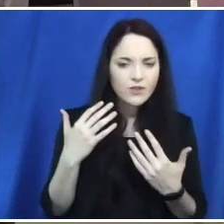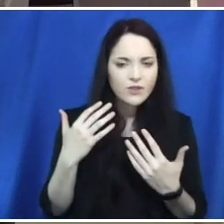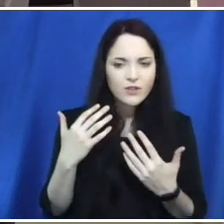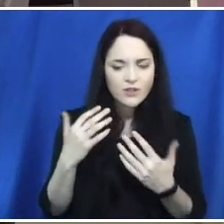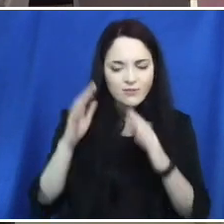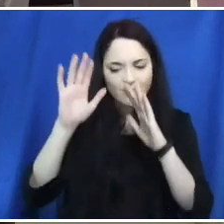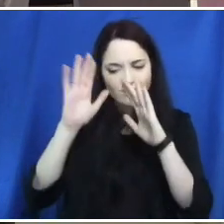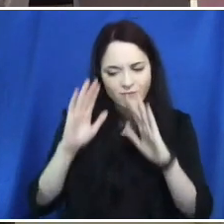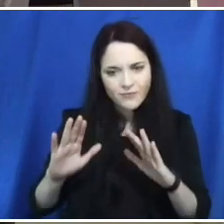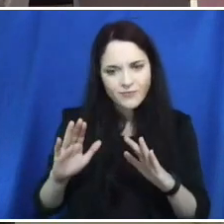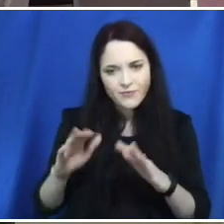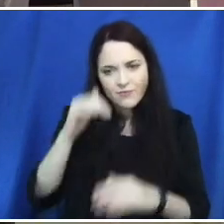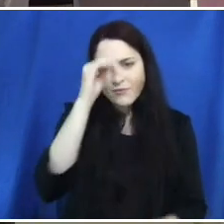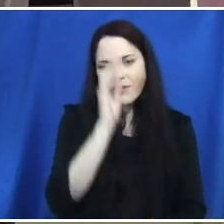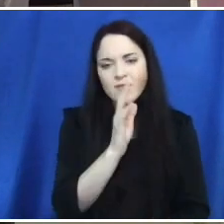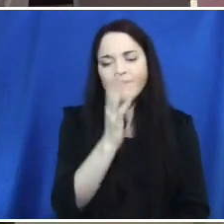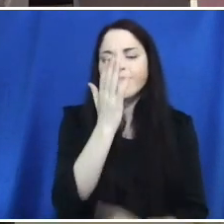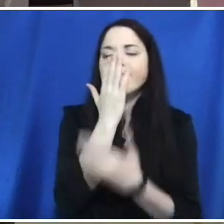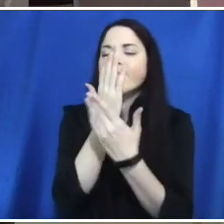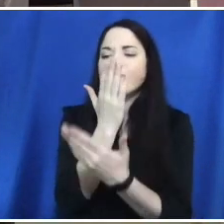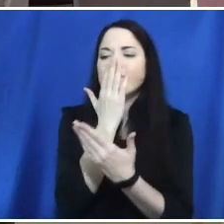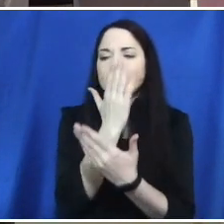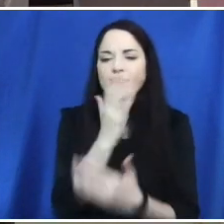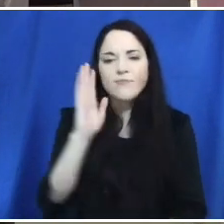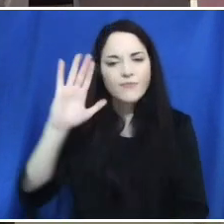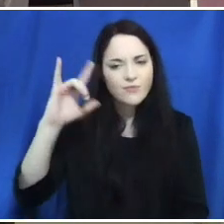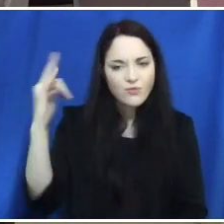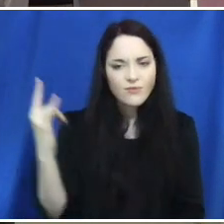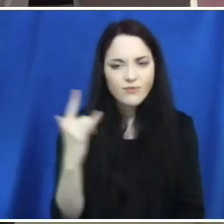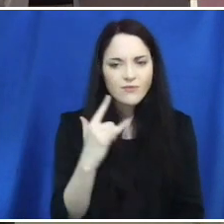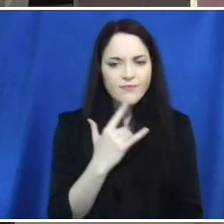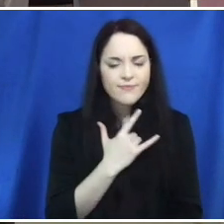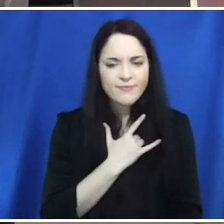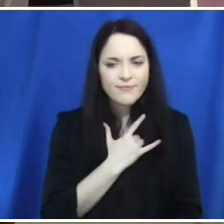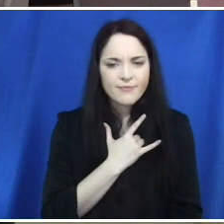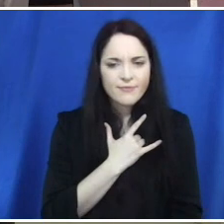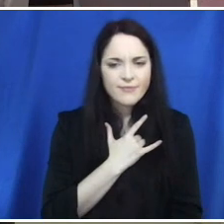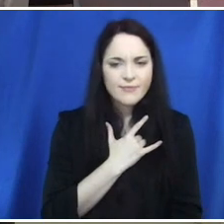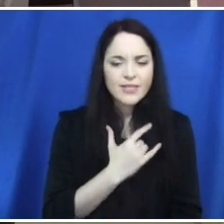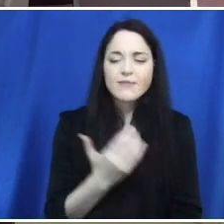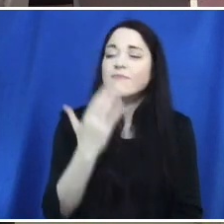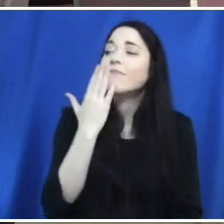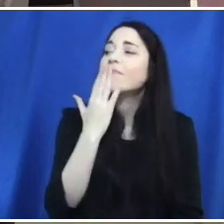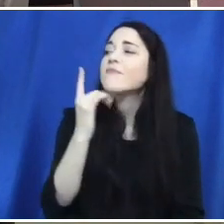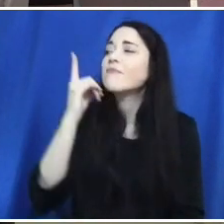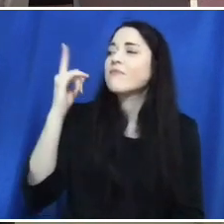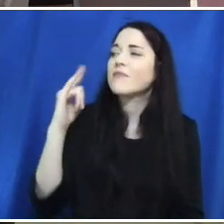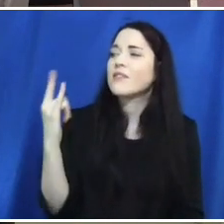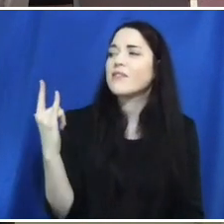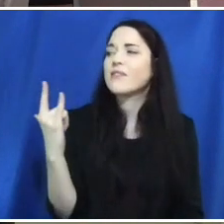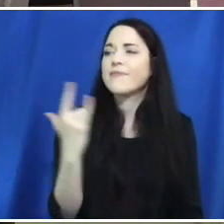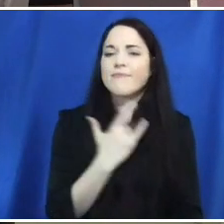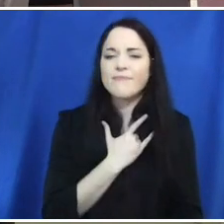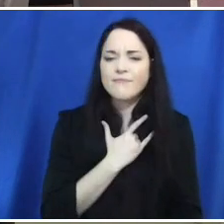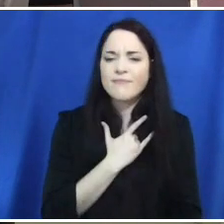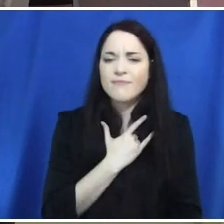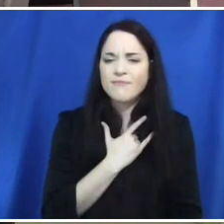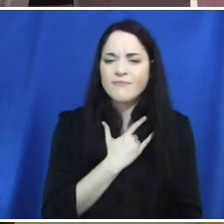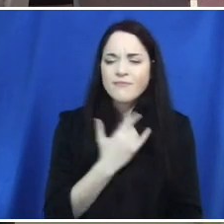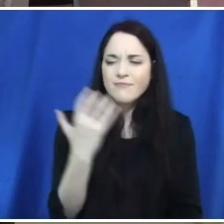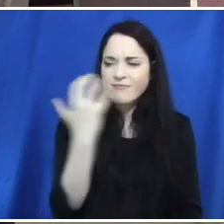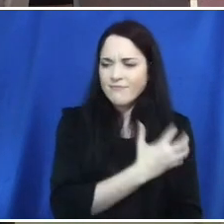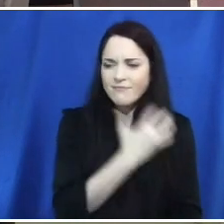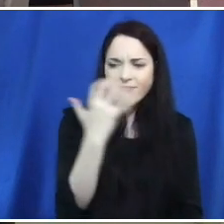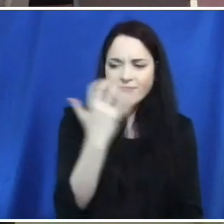God, thank you for your love. God, you love us immeasurably and